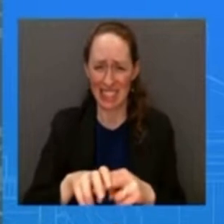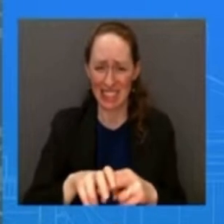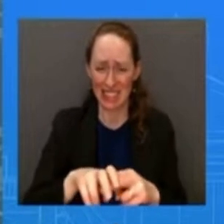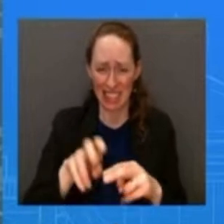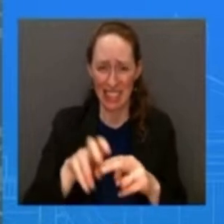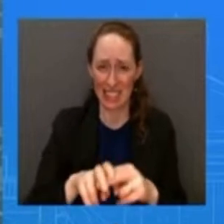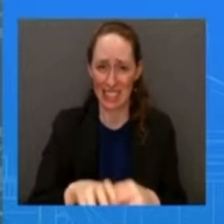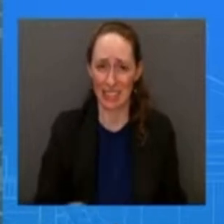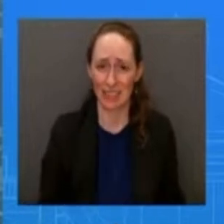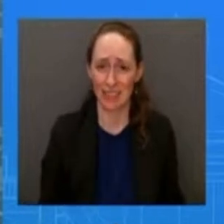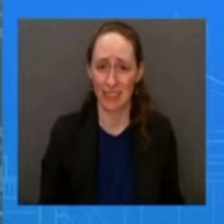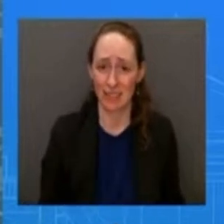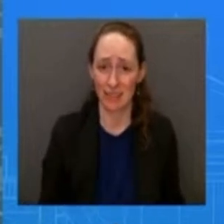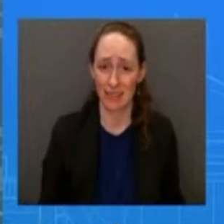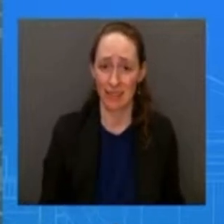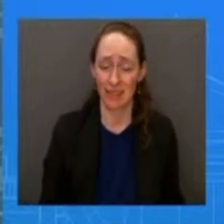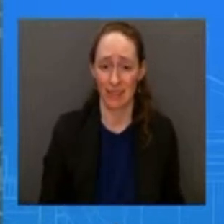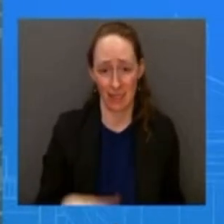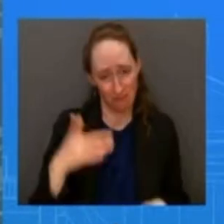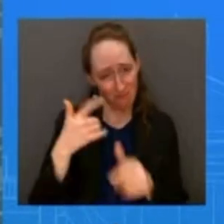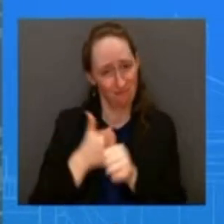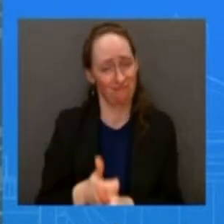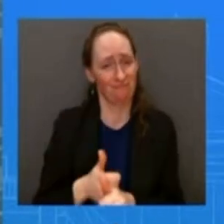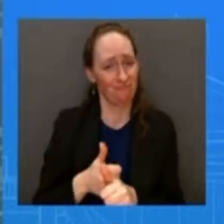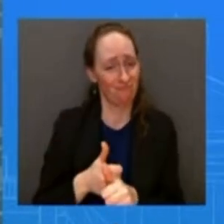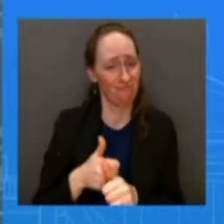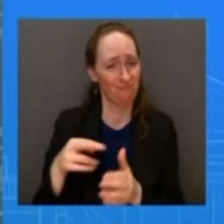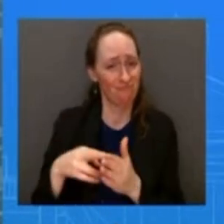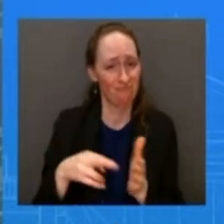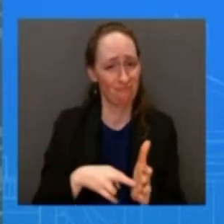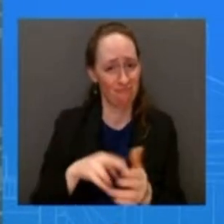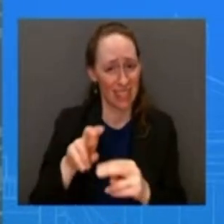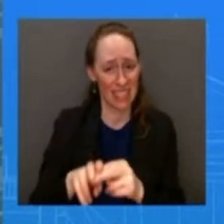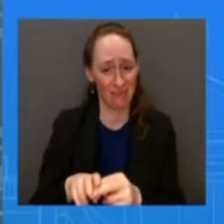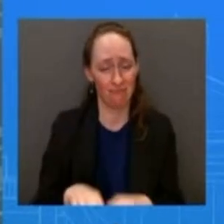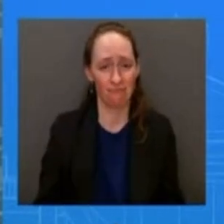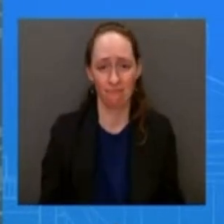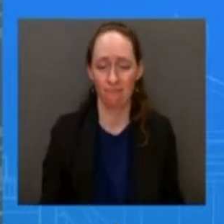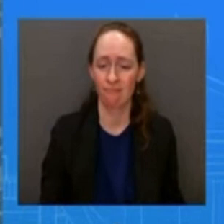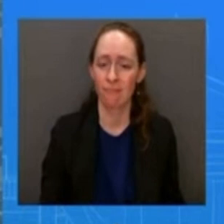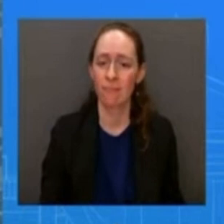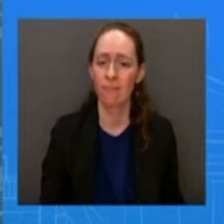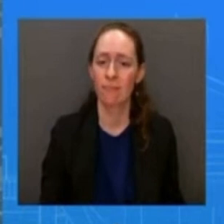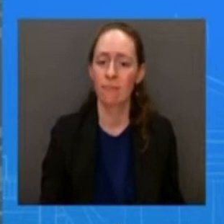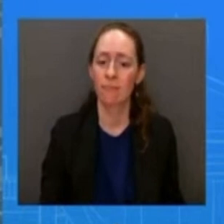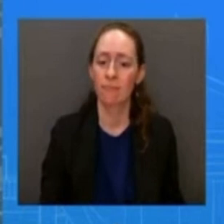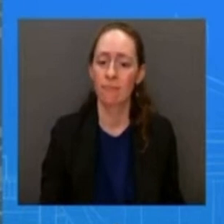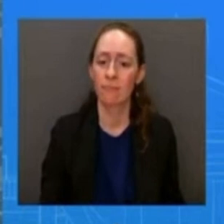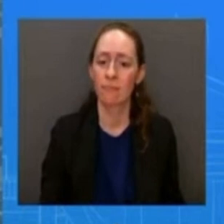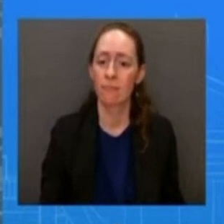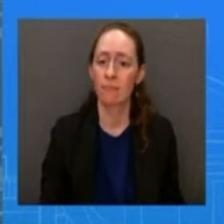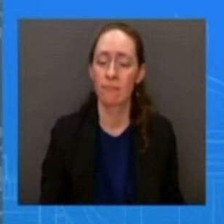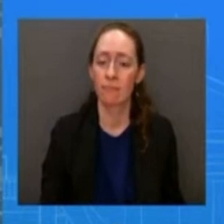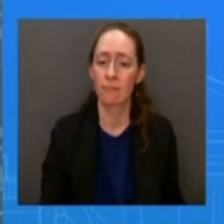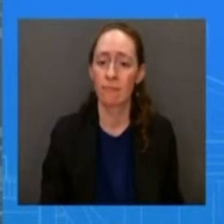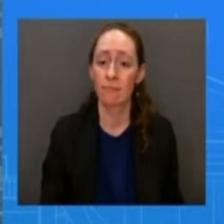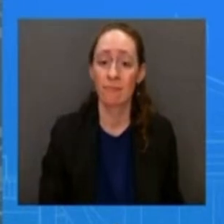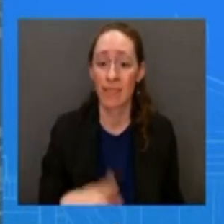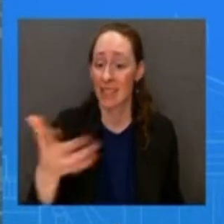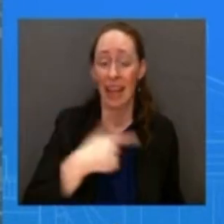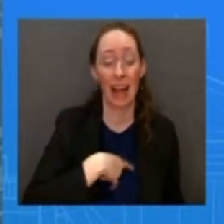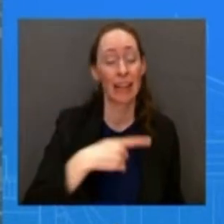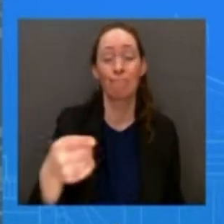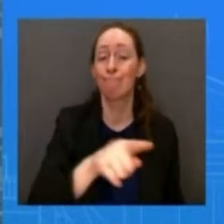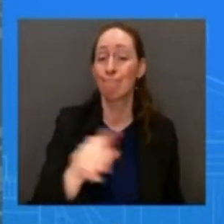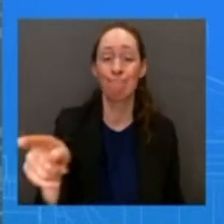following the protocol within if you could take a seat within within here so i think you pointed out right i'm just pointing all over the place go ahead i'll go to